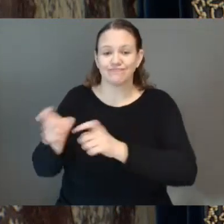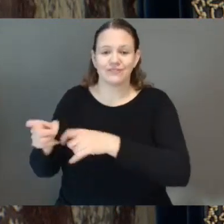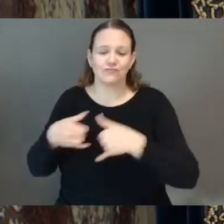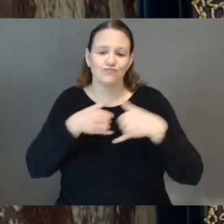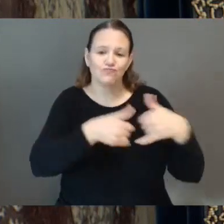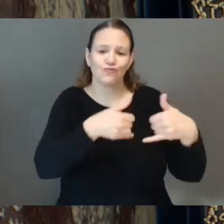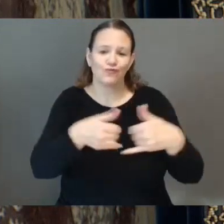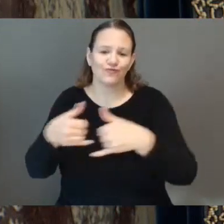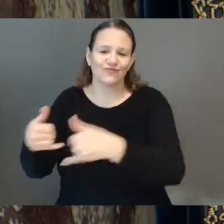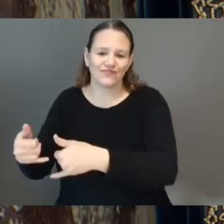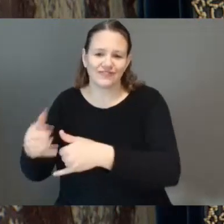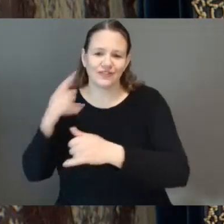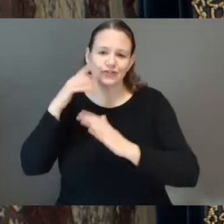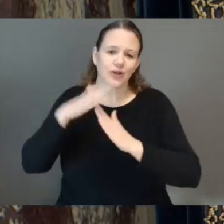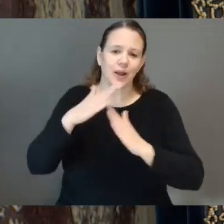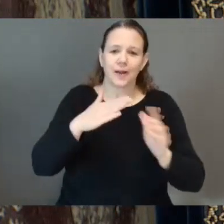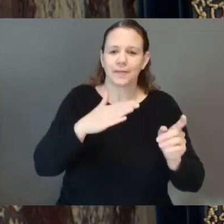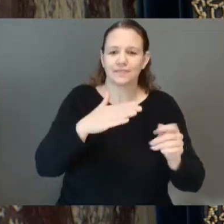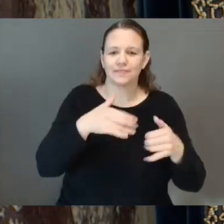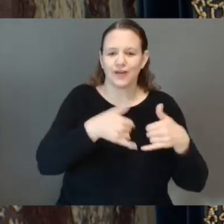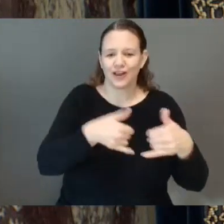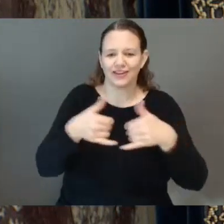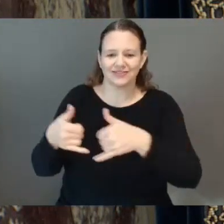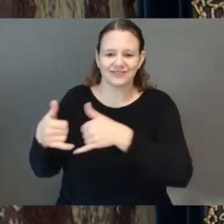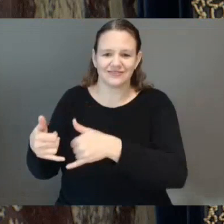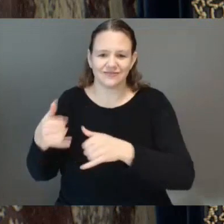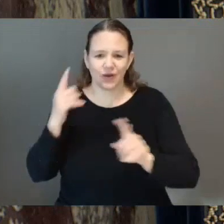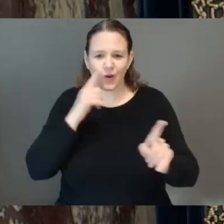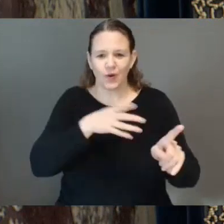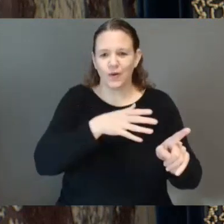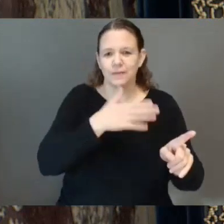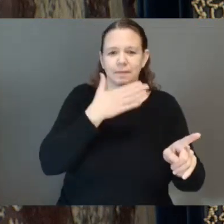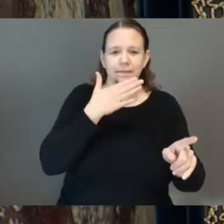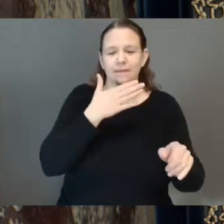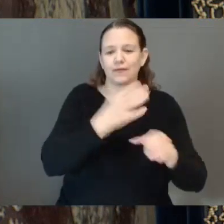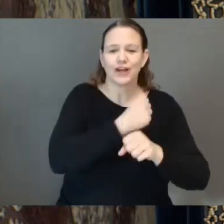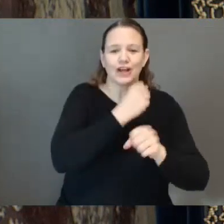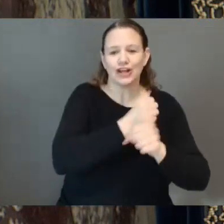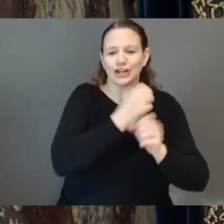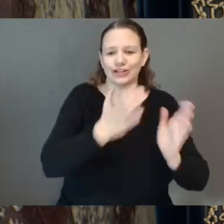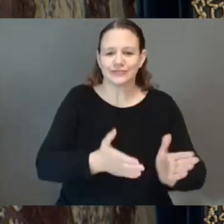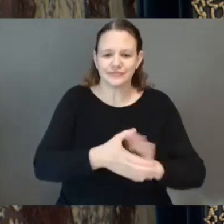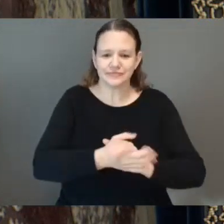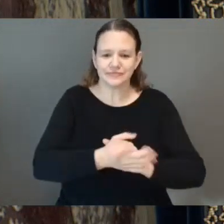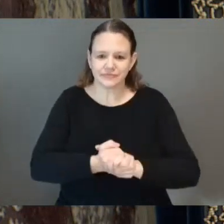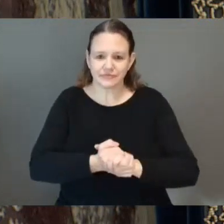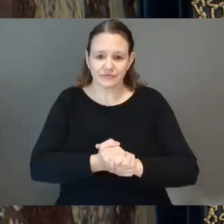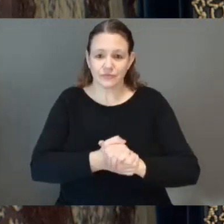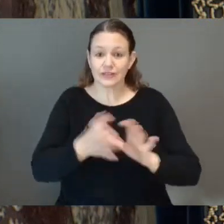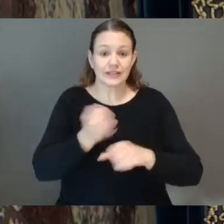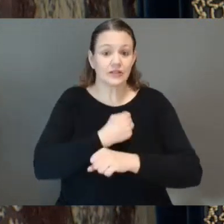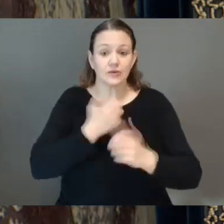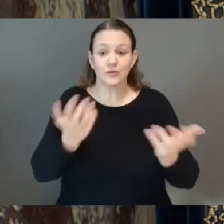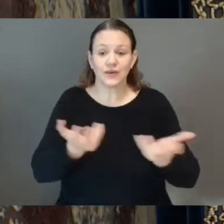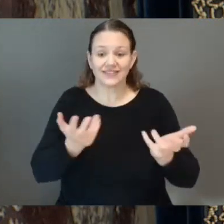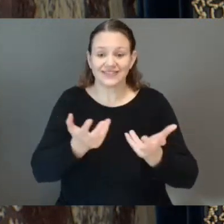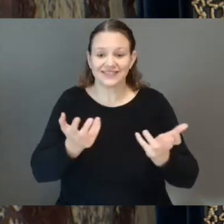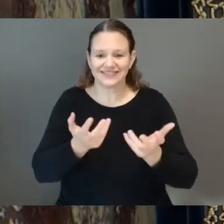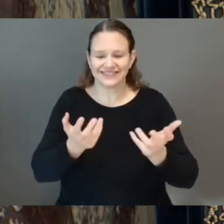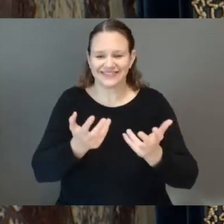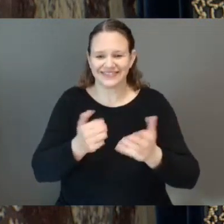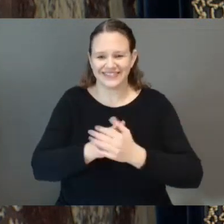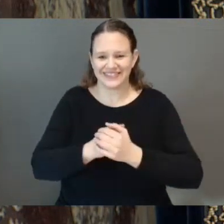the chamber pot and the bedpan. To quote the chamber executive director Scott Weakley, he says, would be